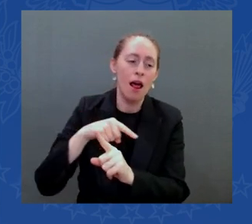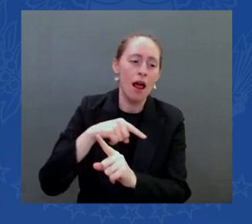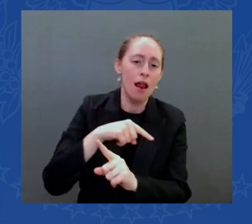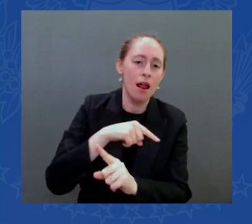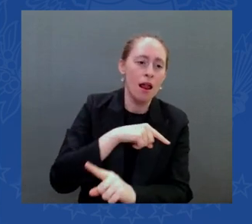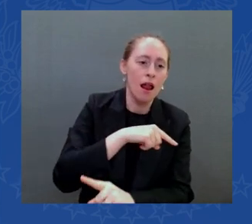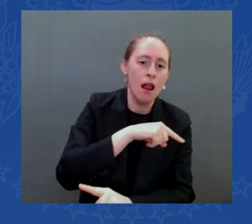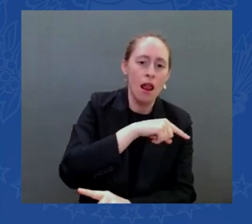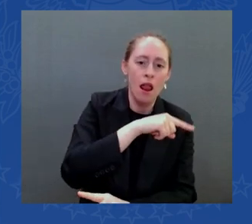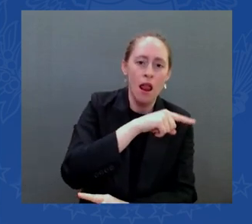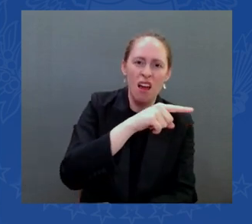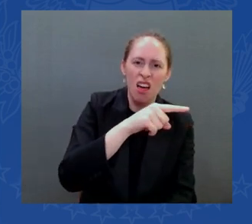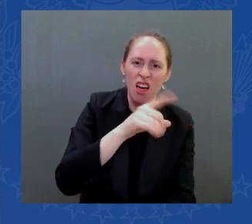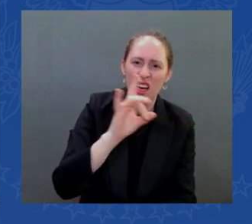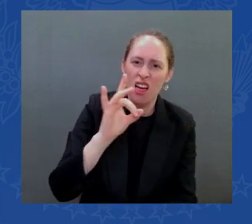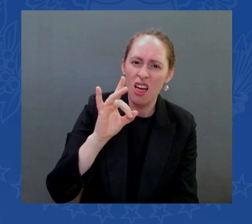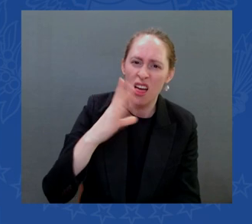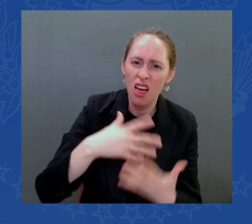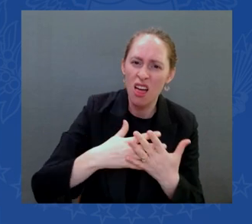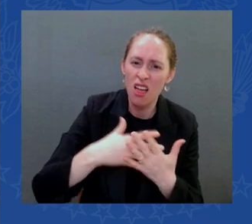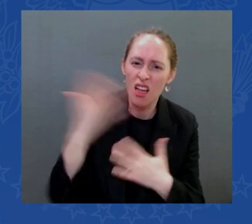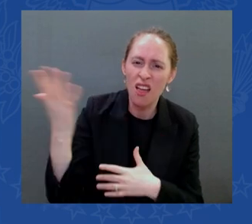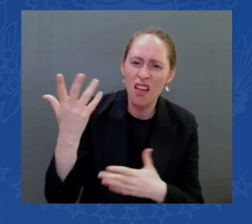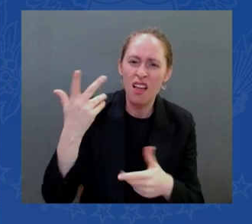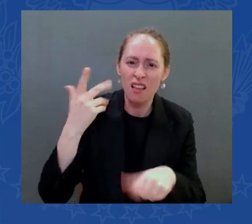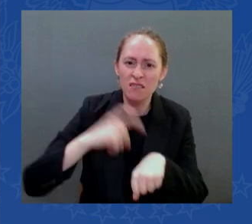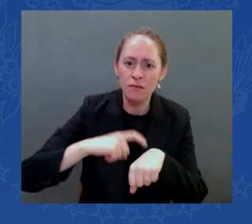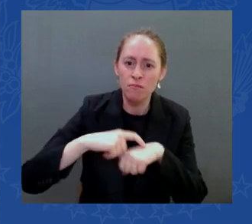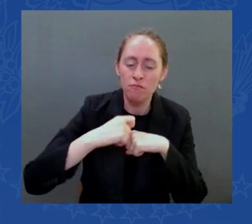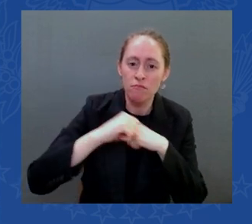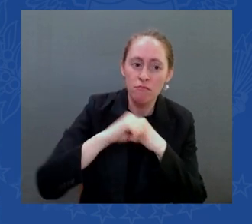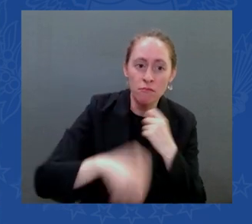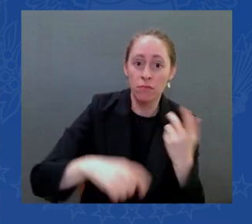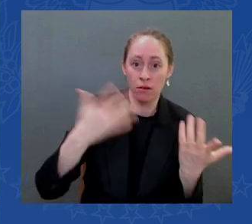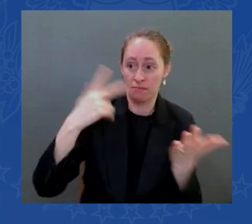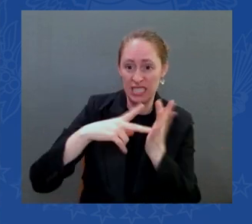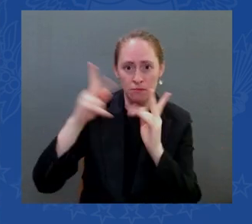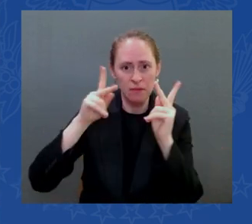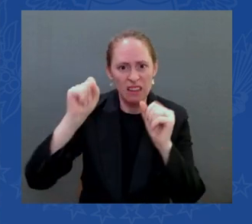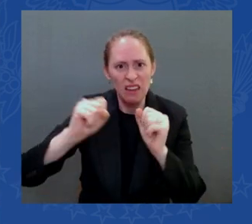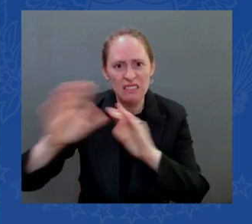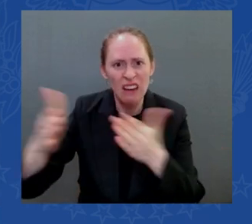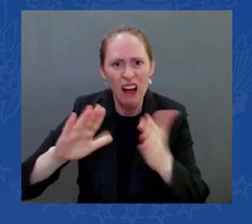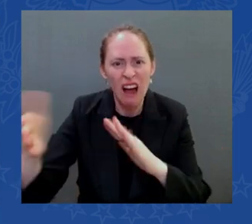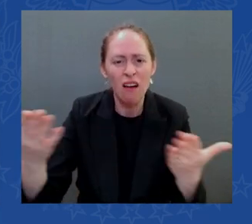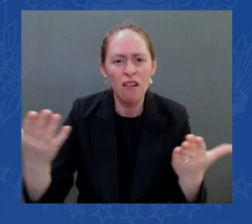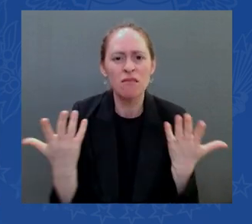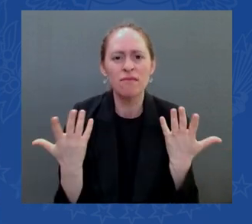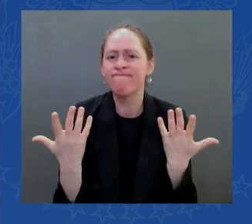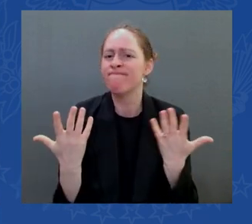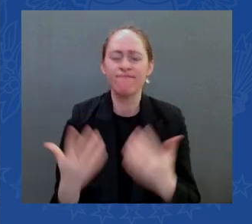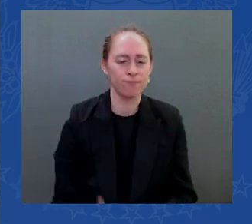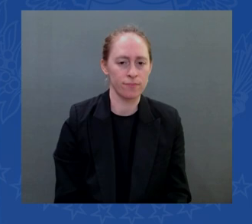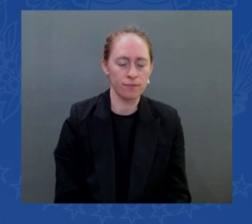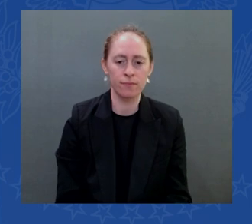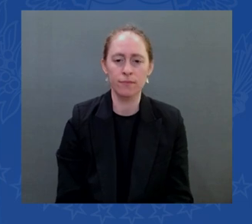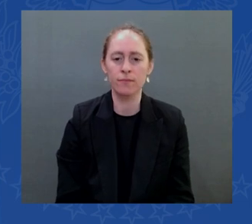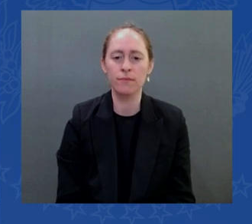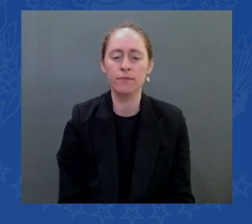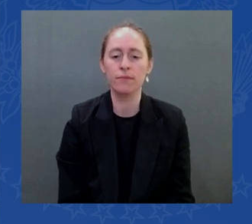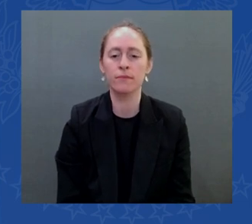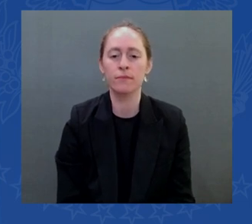this matters so we're making historic investments in fixing these bridges this year alone we're delivering 45